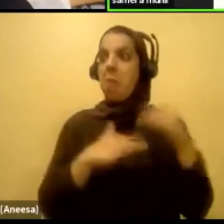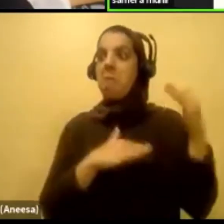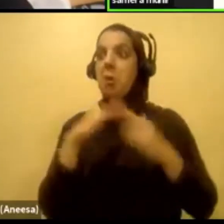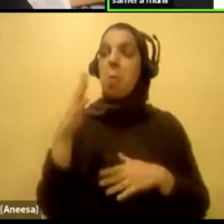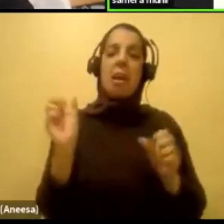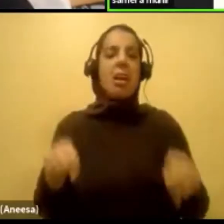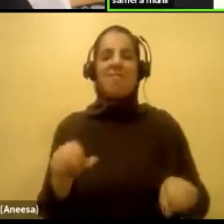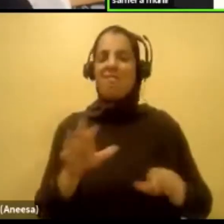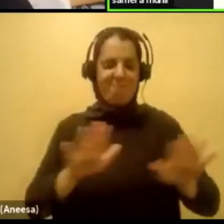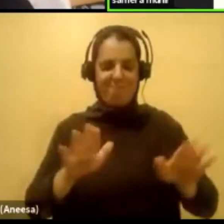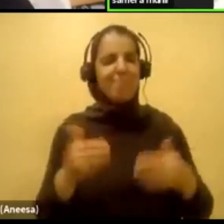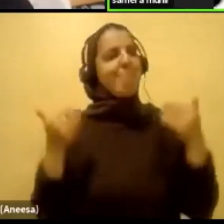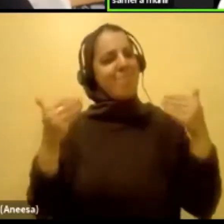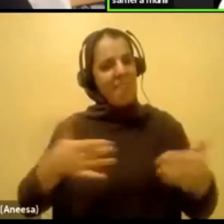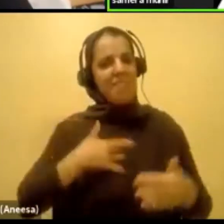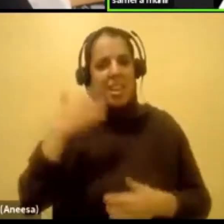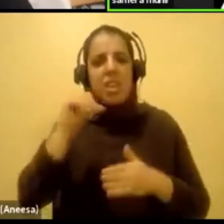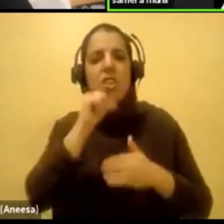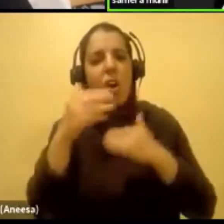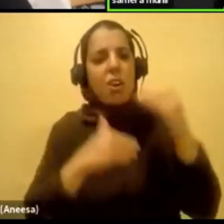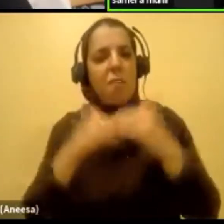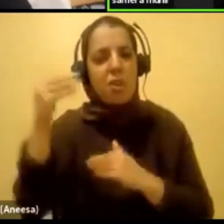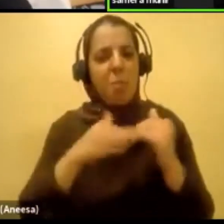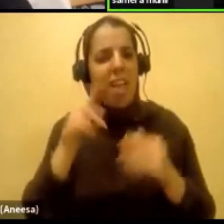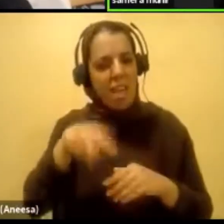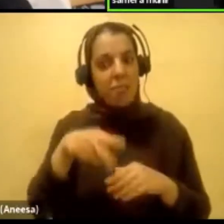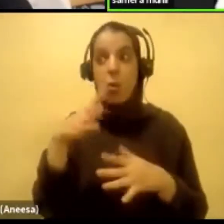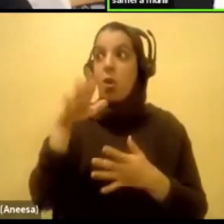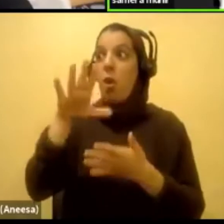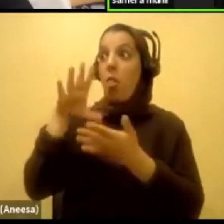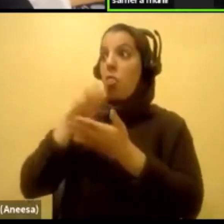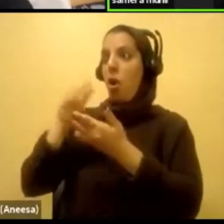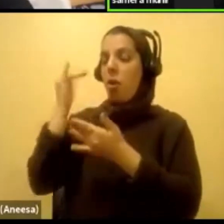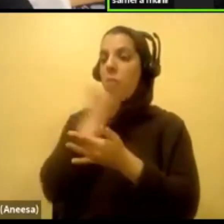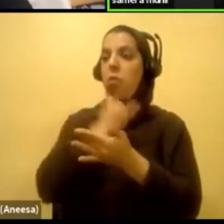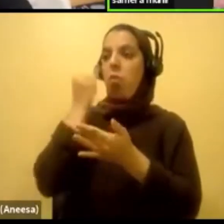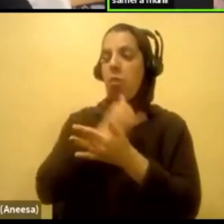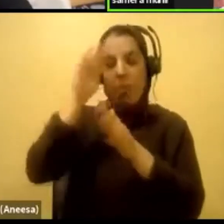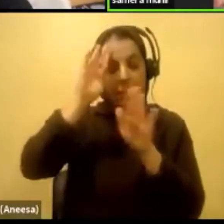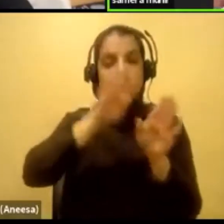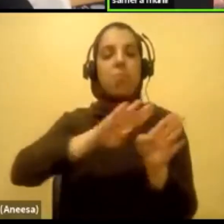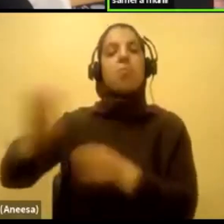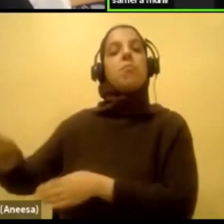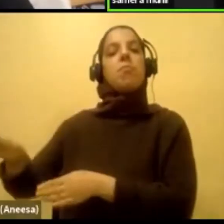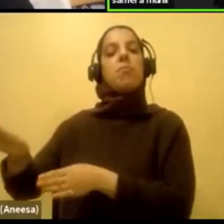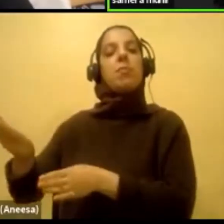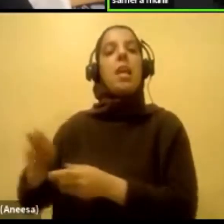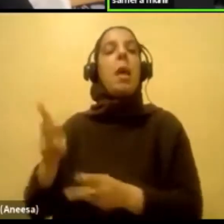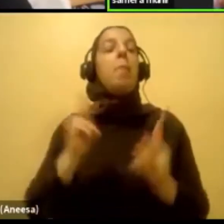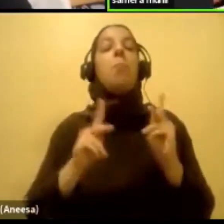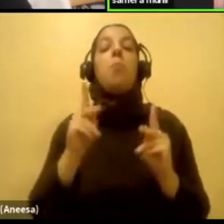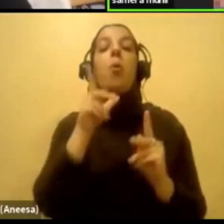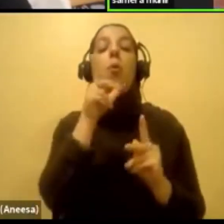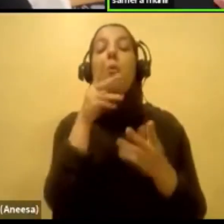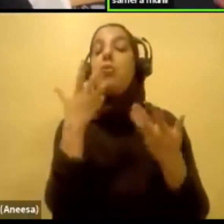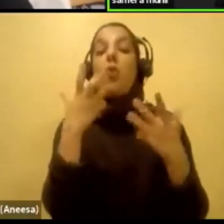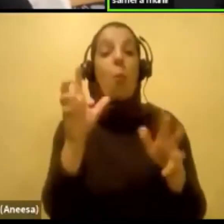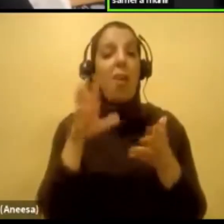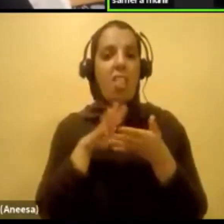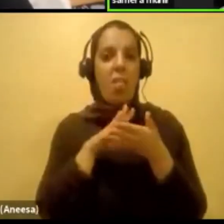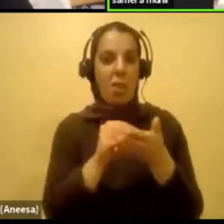Yeah. You know, everyone has to unlearn and relearn. And that's no problem. It's the ones who don't want to do that. So